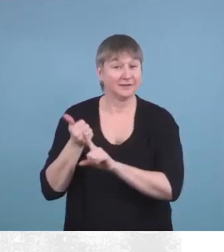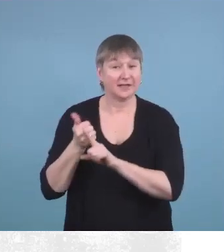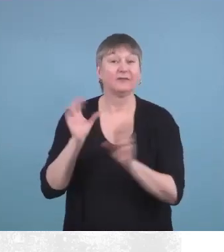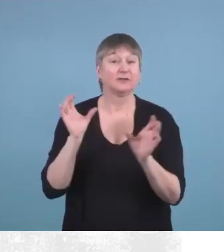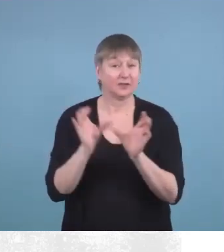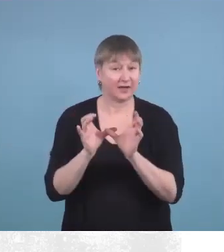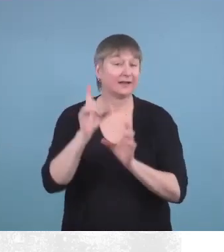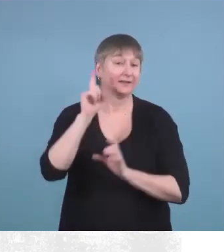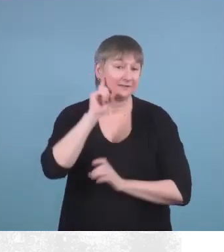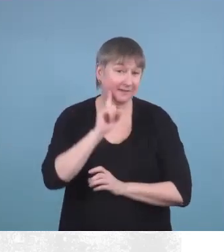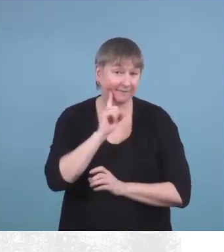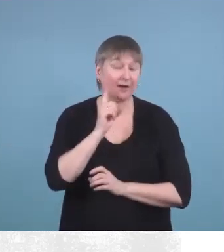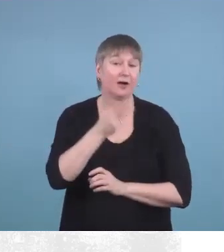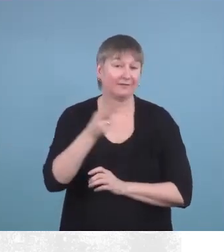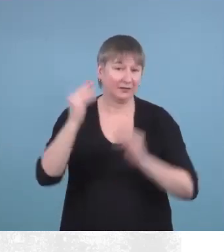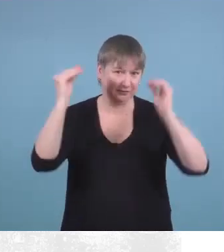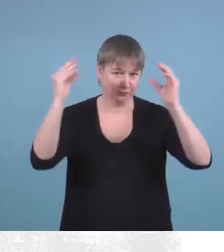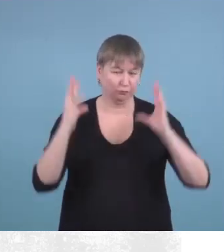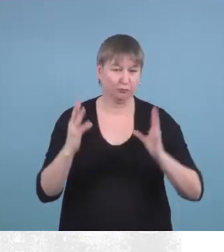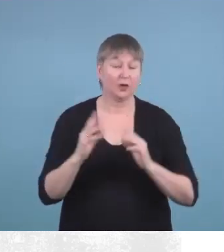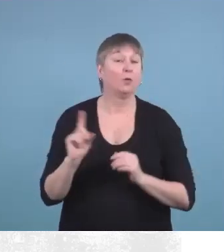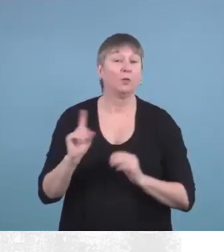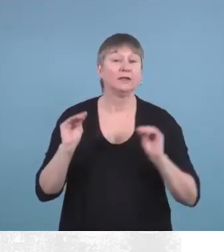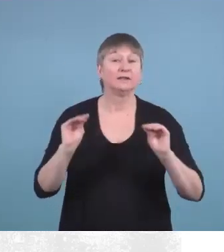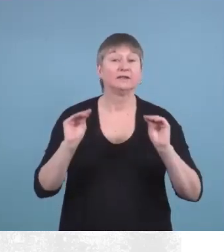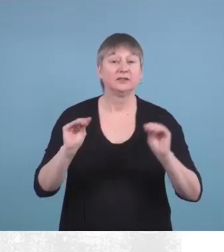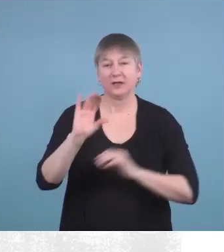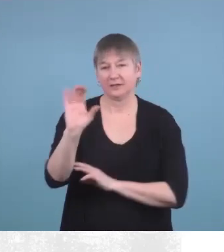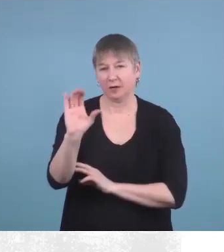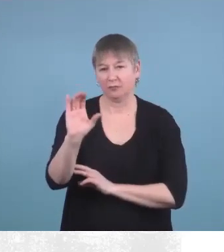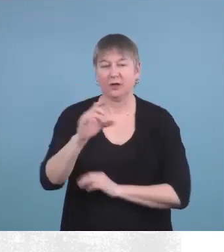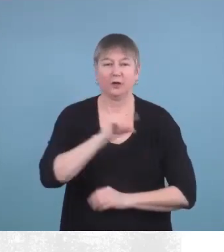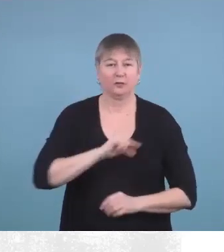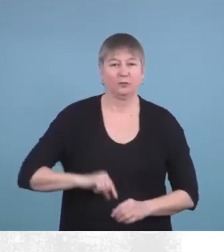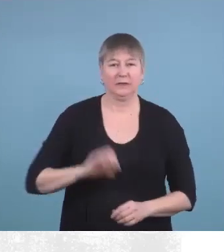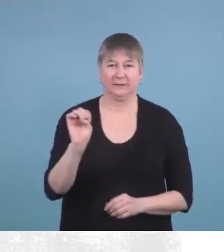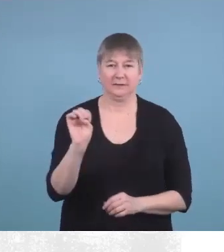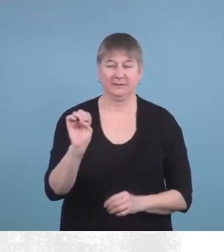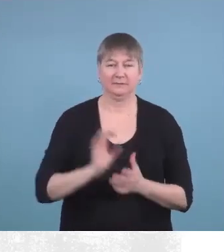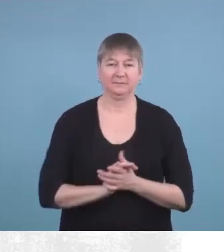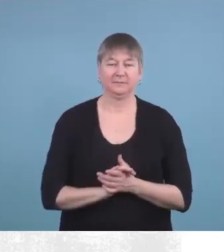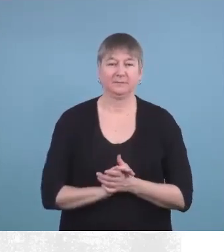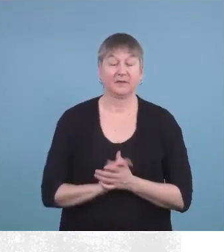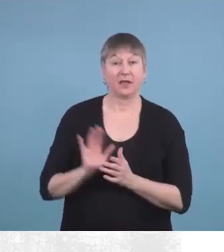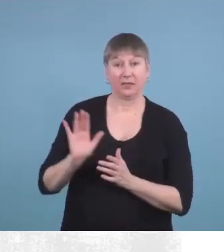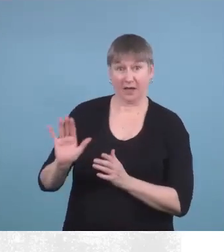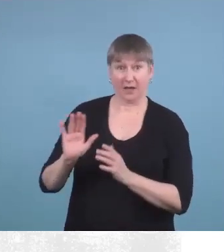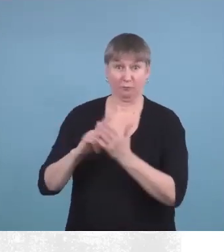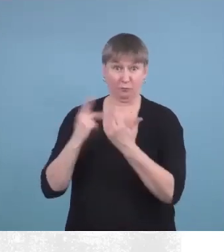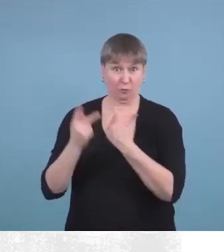deaf and hard of hearing, teaching at Queen Elizabeth High School in Calgary, Alberta. This program currently house